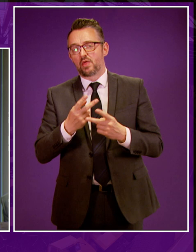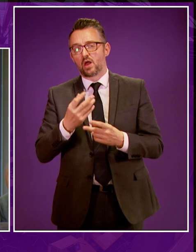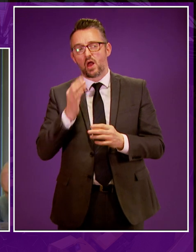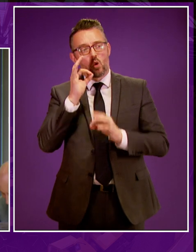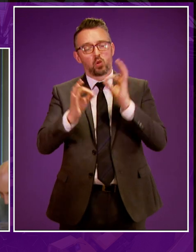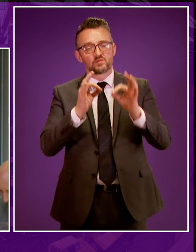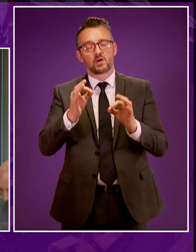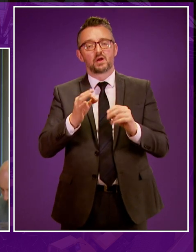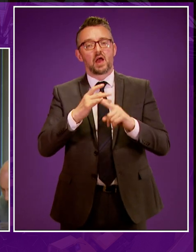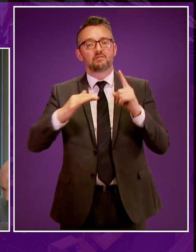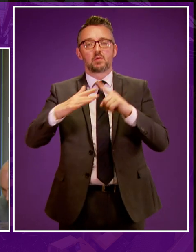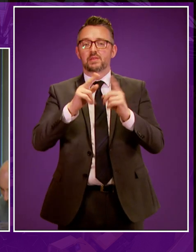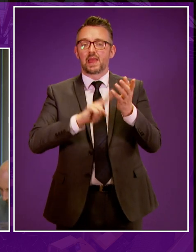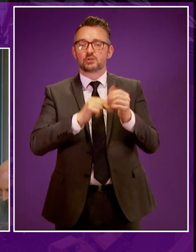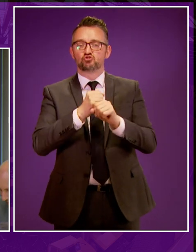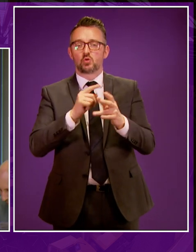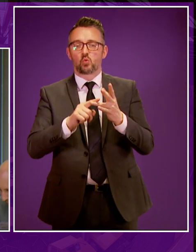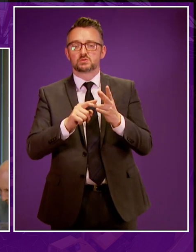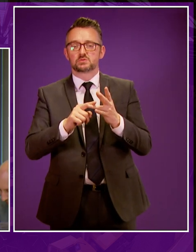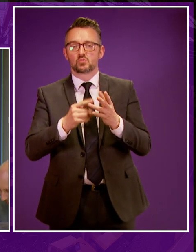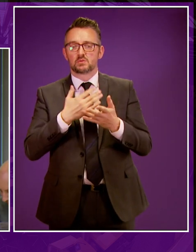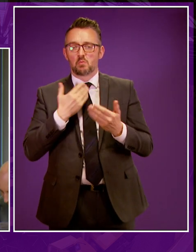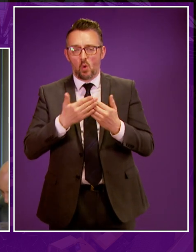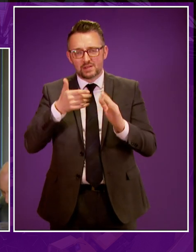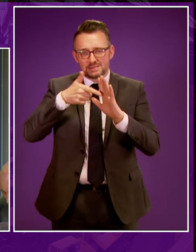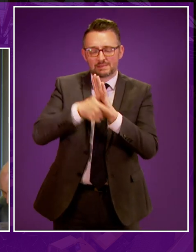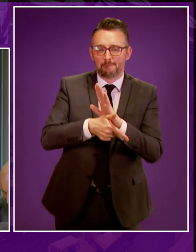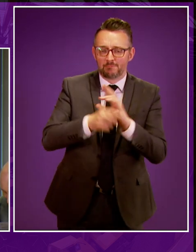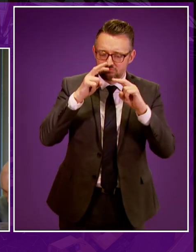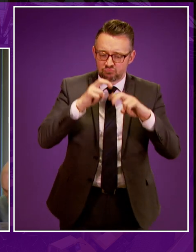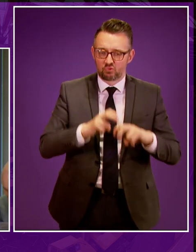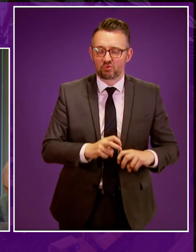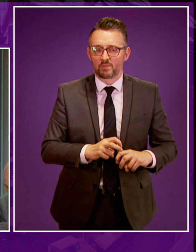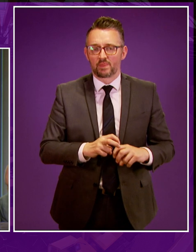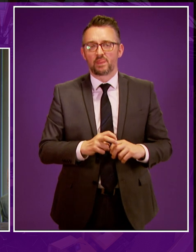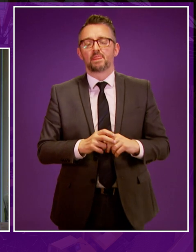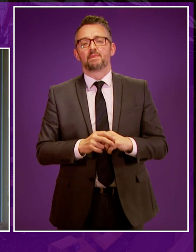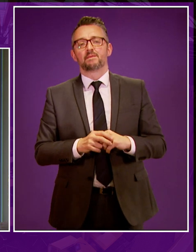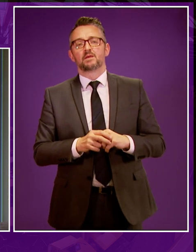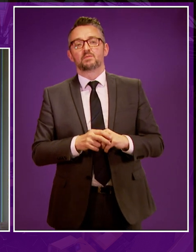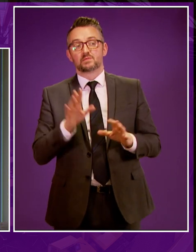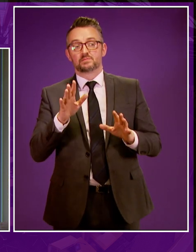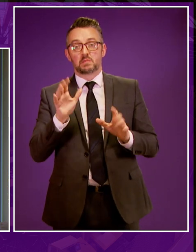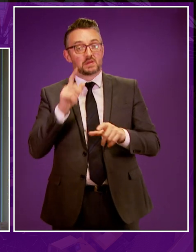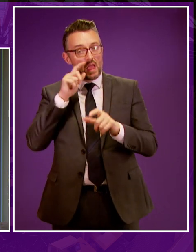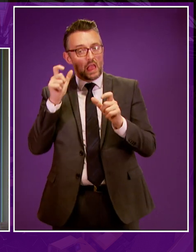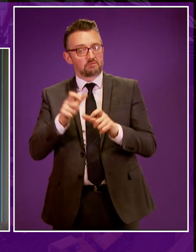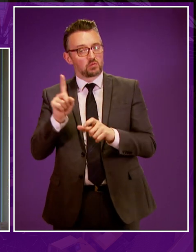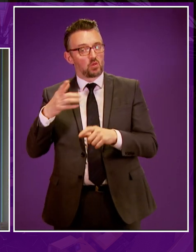environmental NGOs to go even further. Perhaps they should be careful what they wish for.